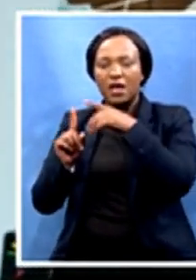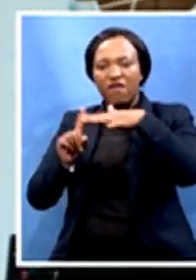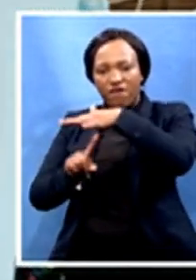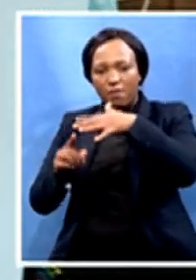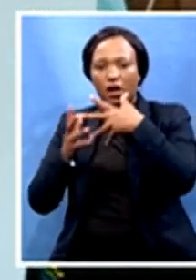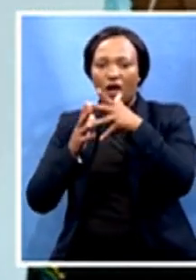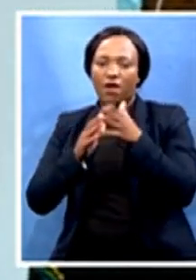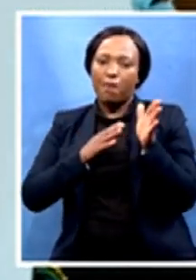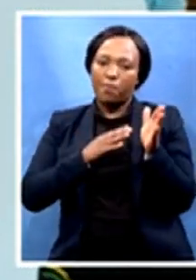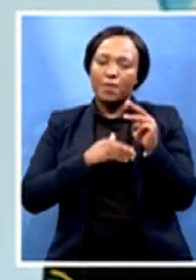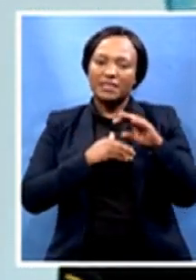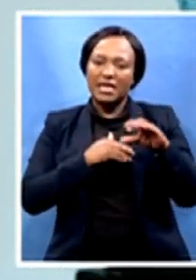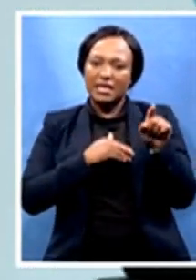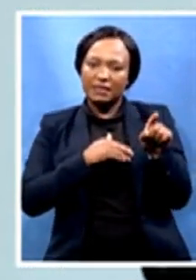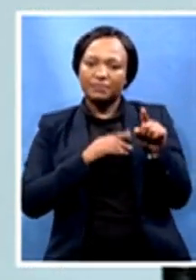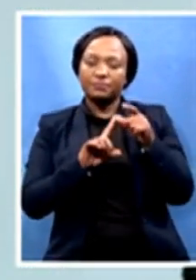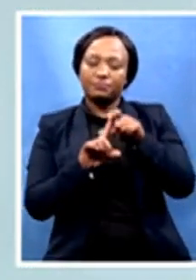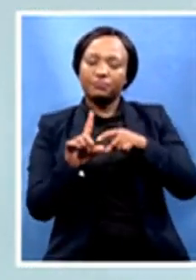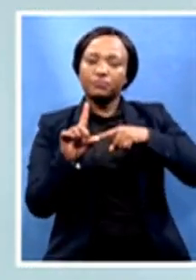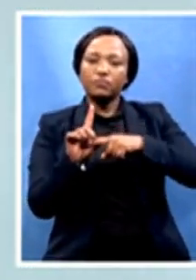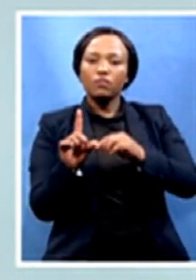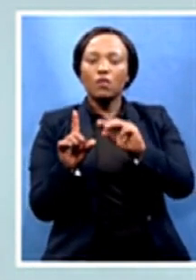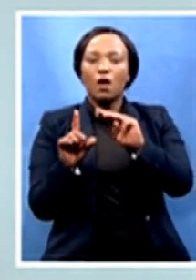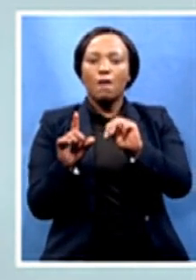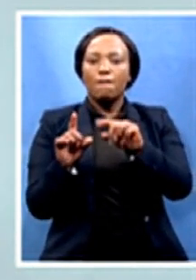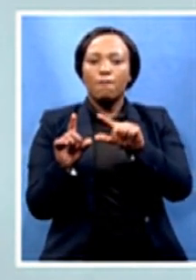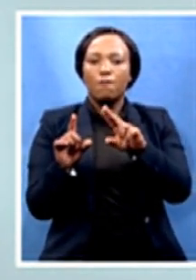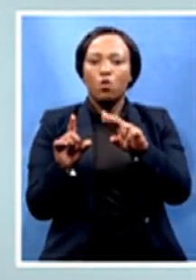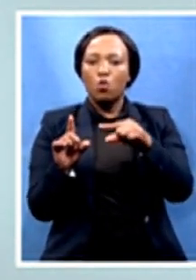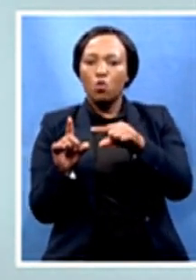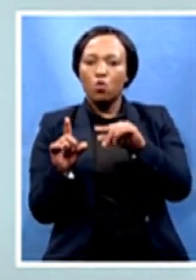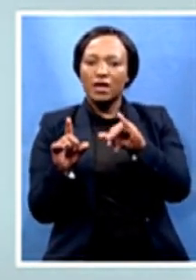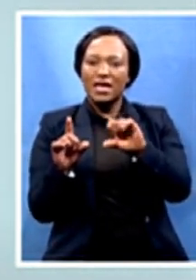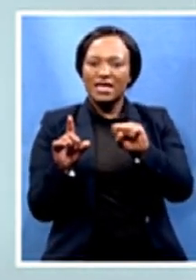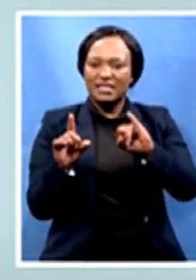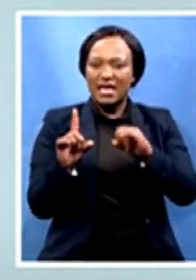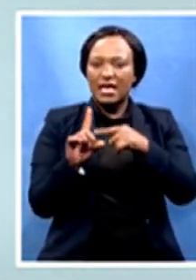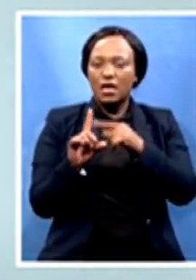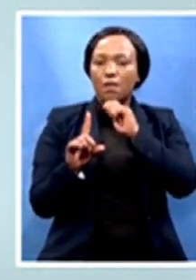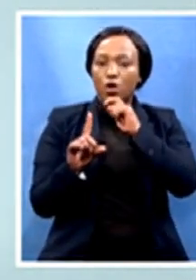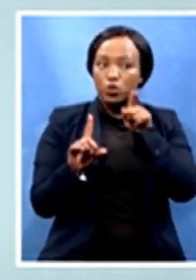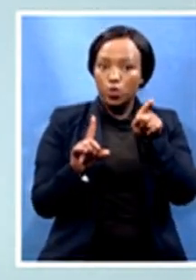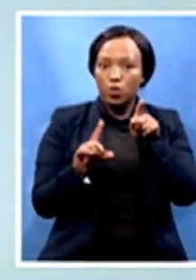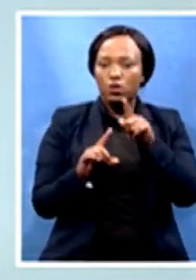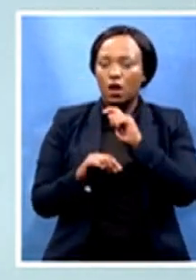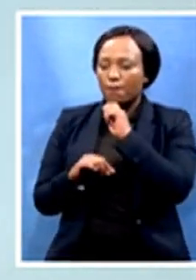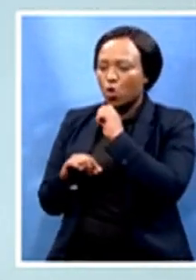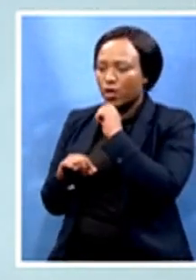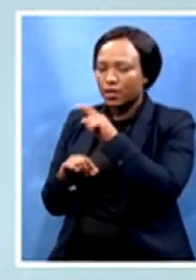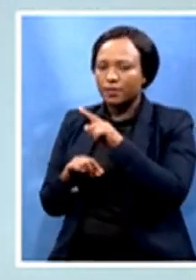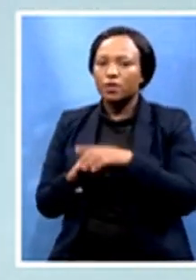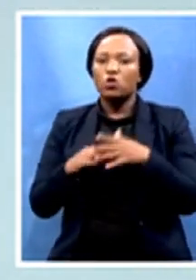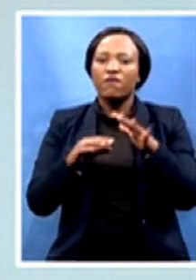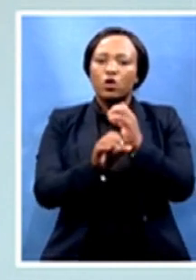Mr Mlungi Simvoko, a very good morning to you, MEC. You've launched this program and R14 million to